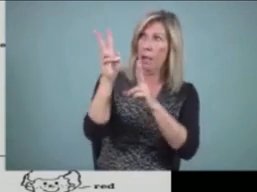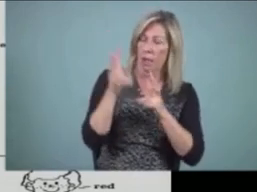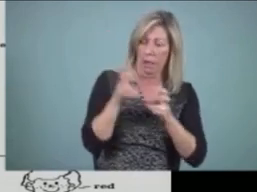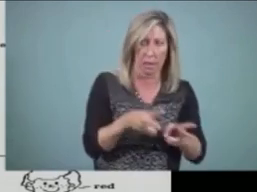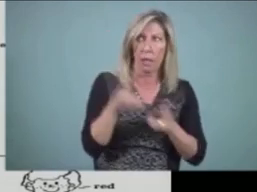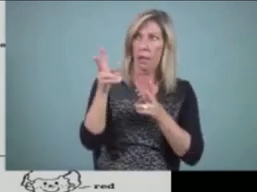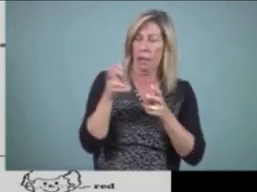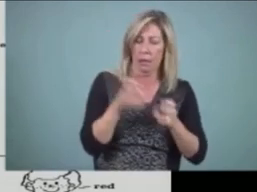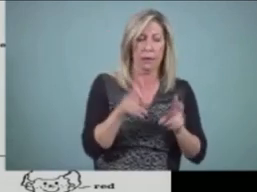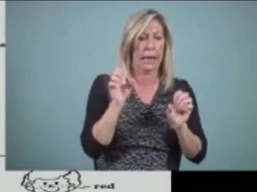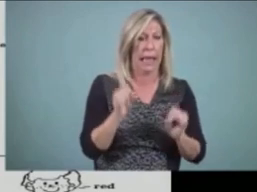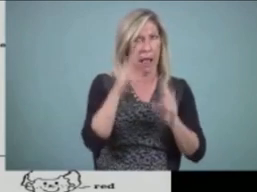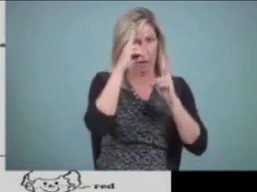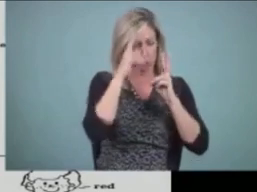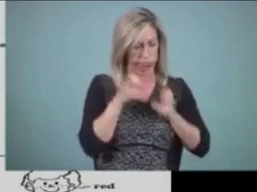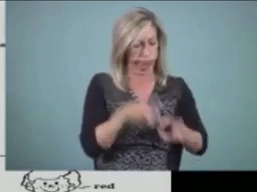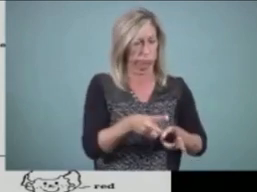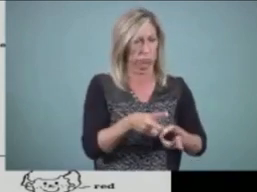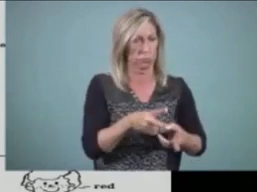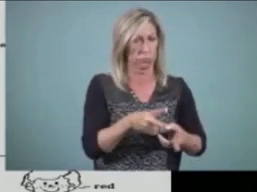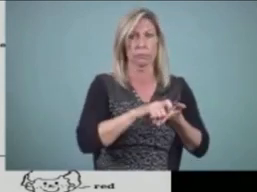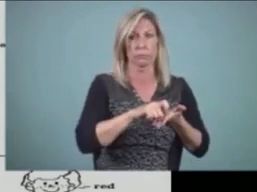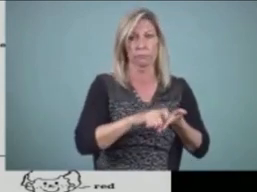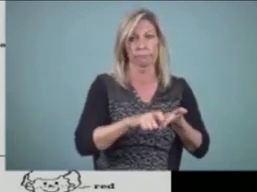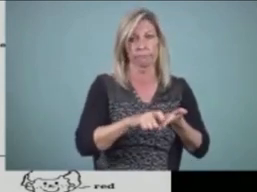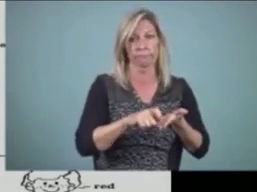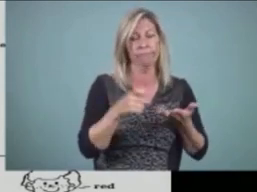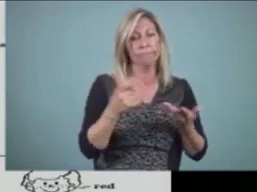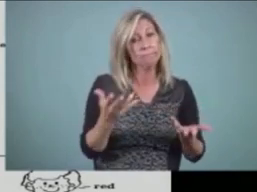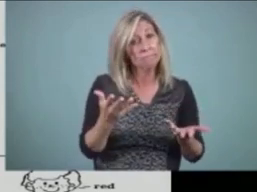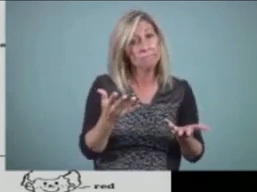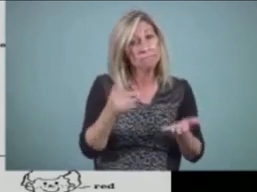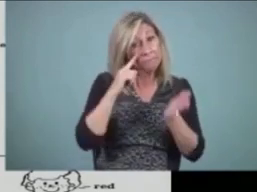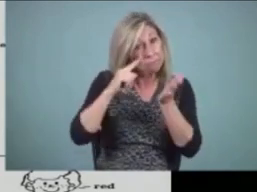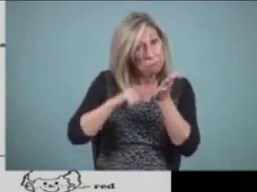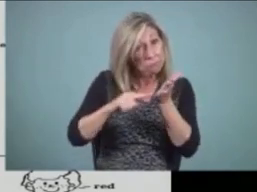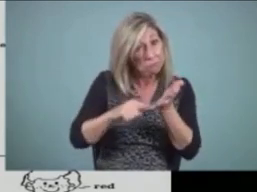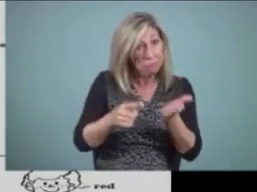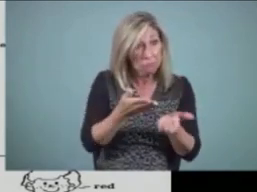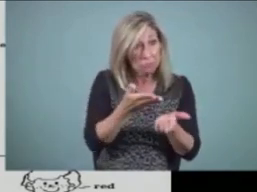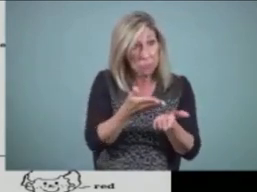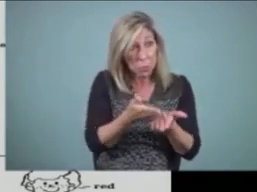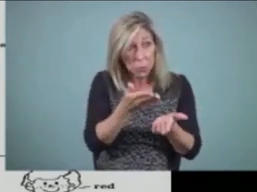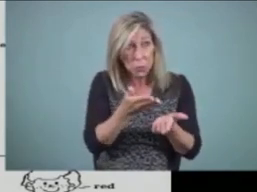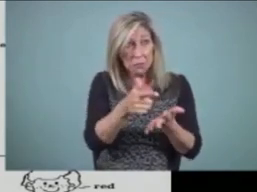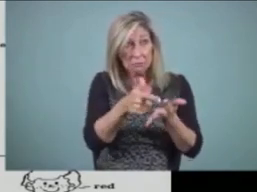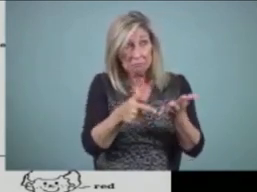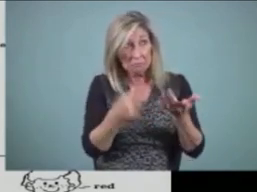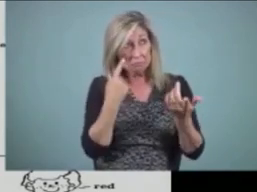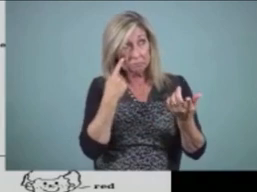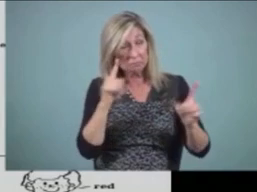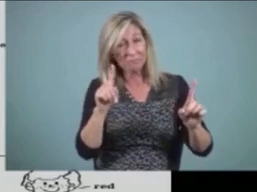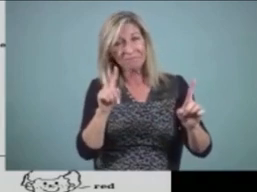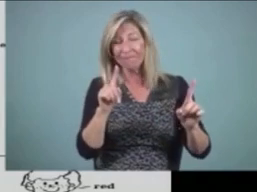There's not a lot of research evidence to show that we were very successful in this approach to teaching writing.